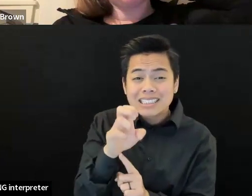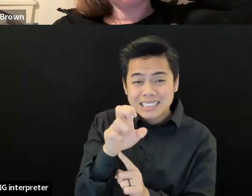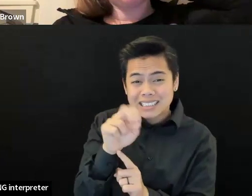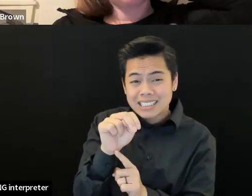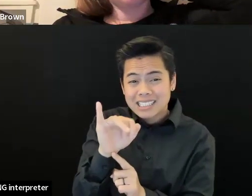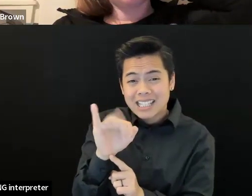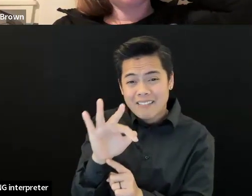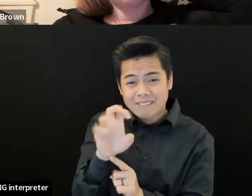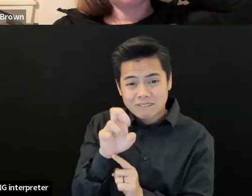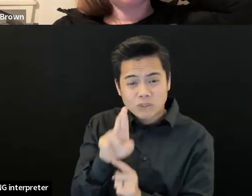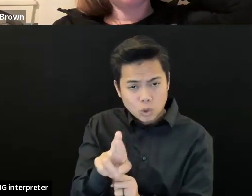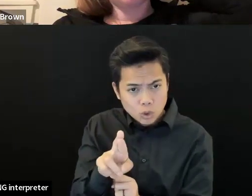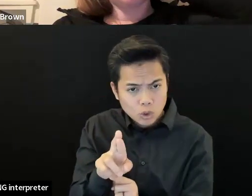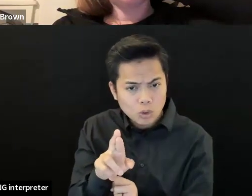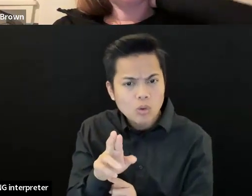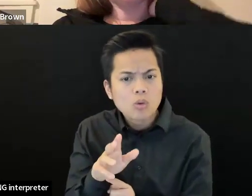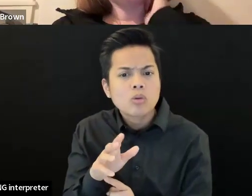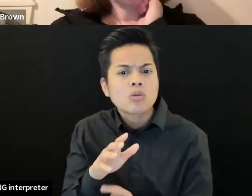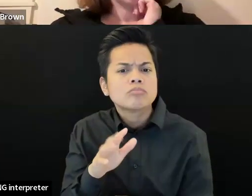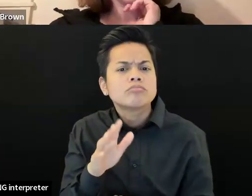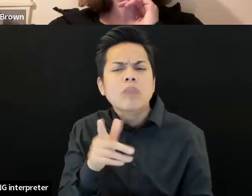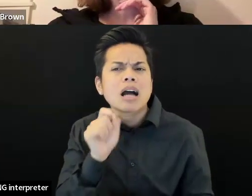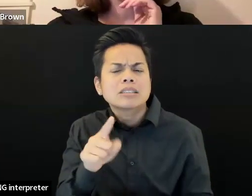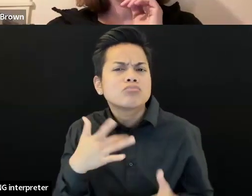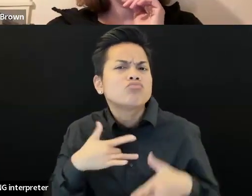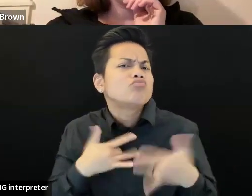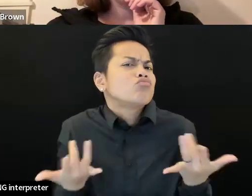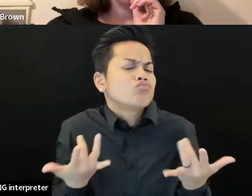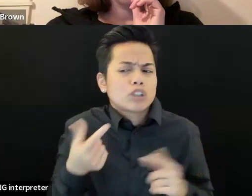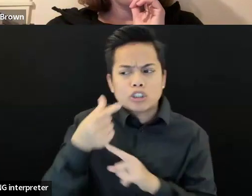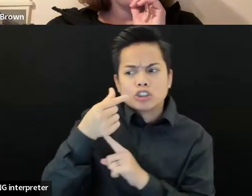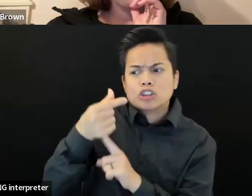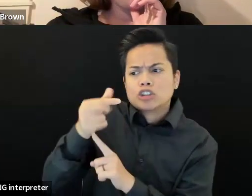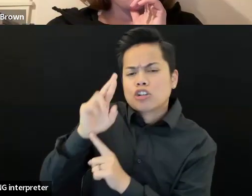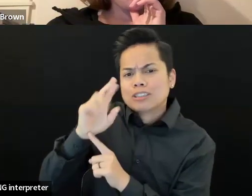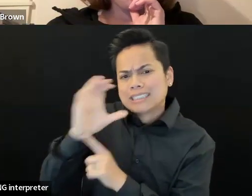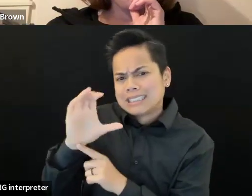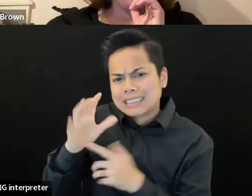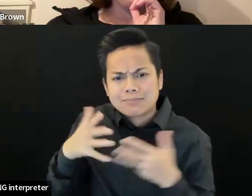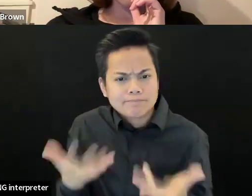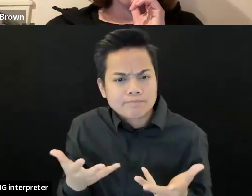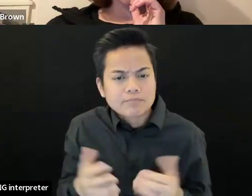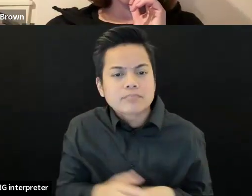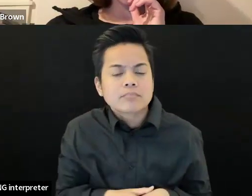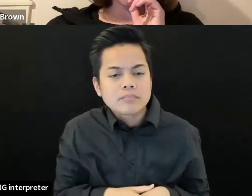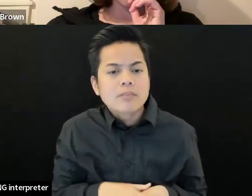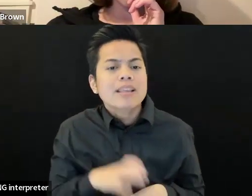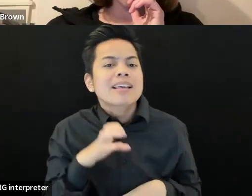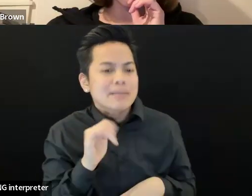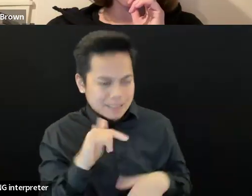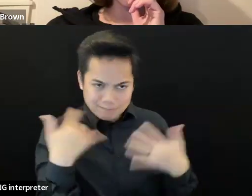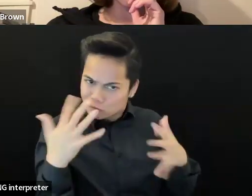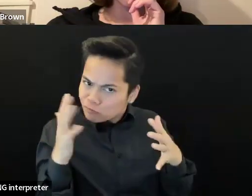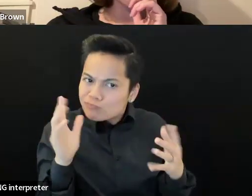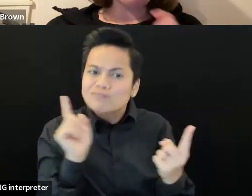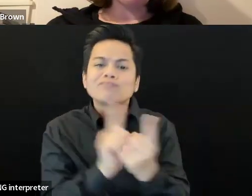I think it's very soon. We've already met with a few others from GGRC and that's another example of the type